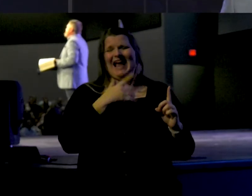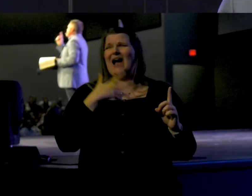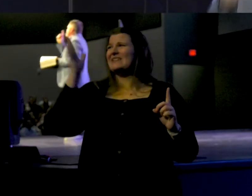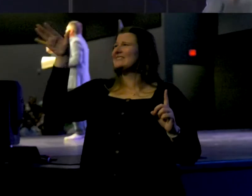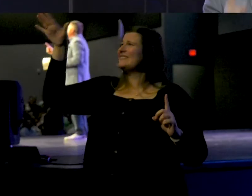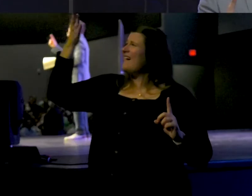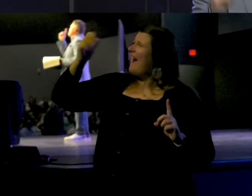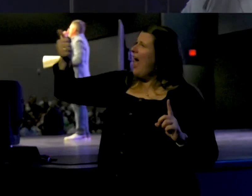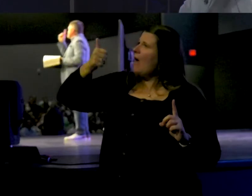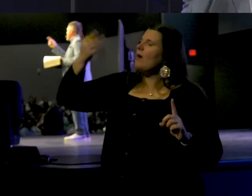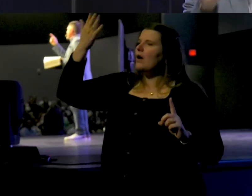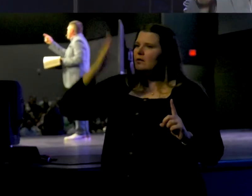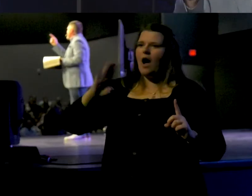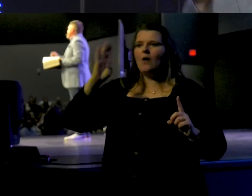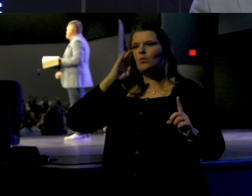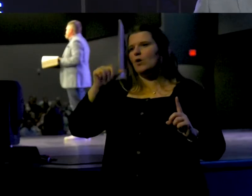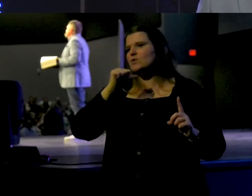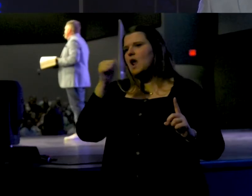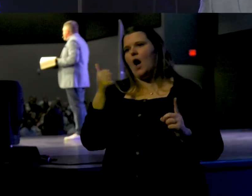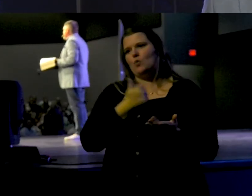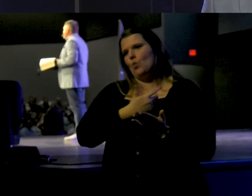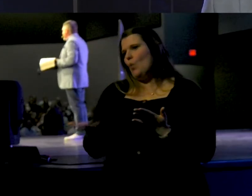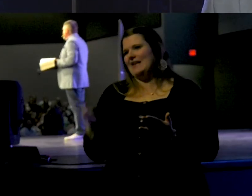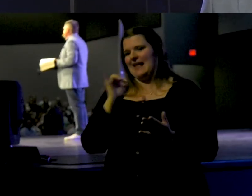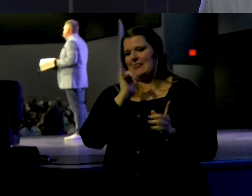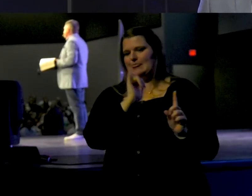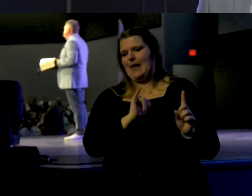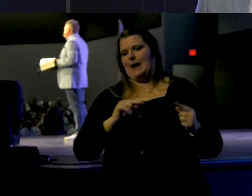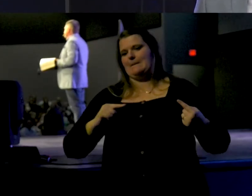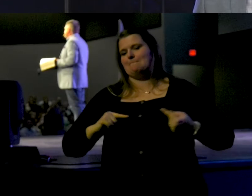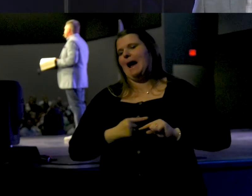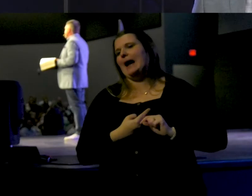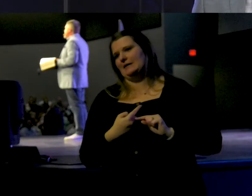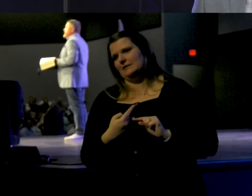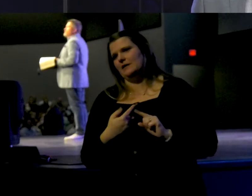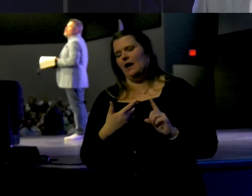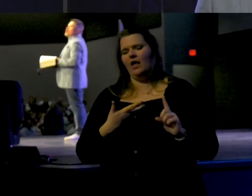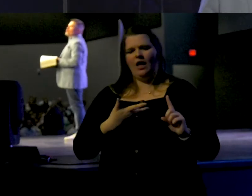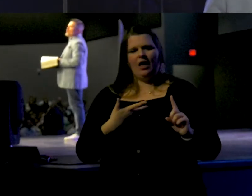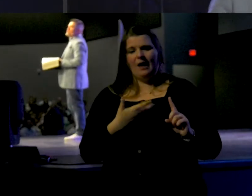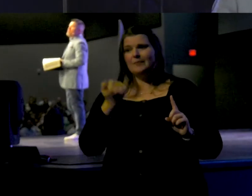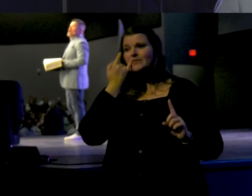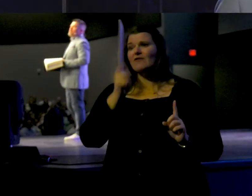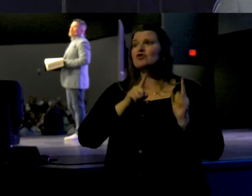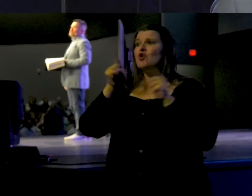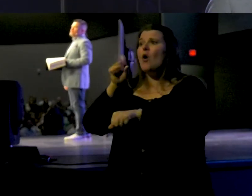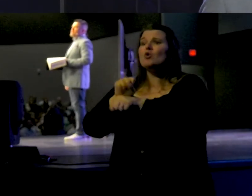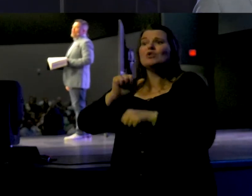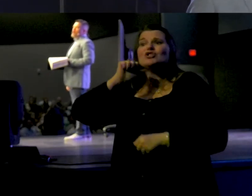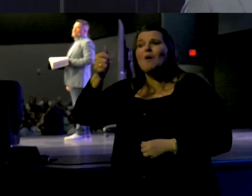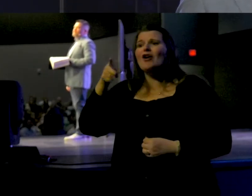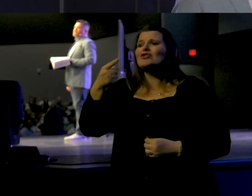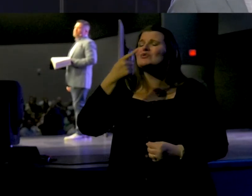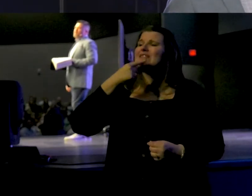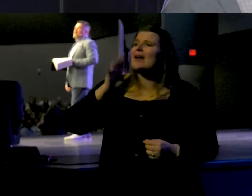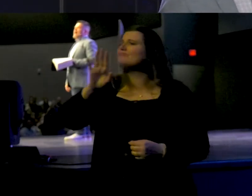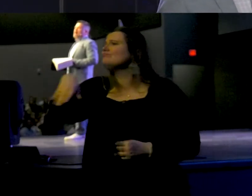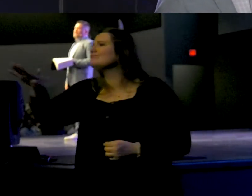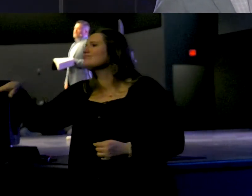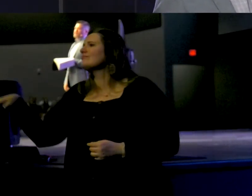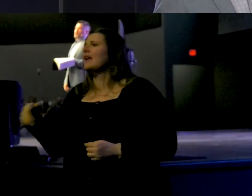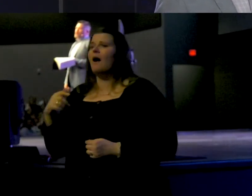God's help, God will not waste that pain. If you go to work tomorrow and you say, boys,